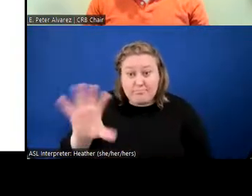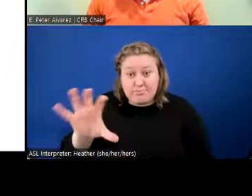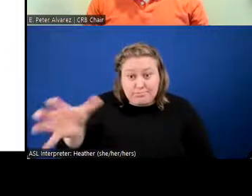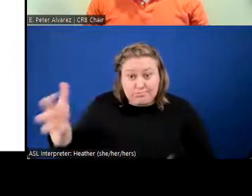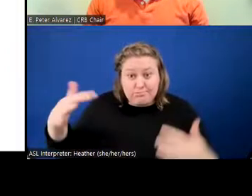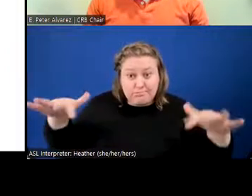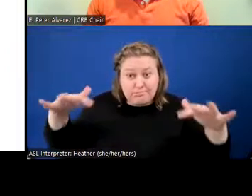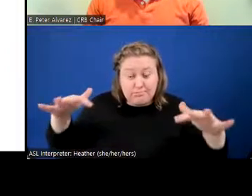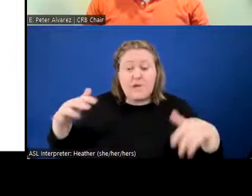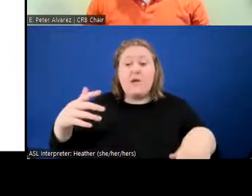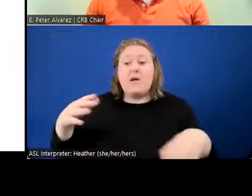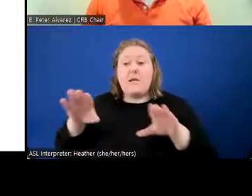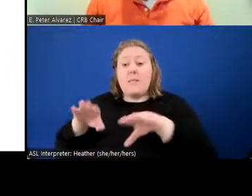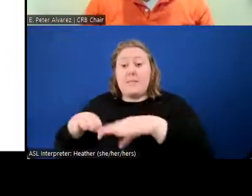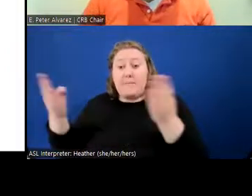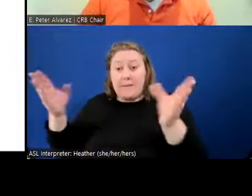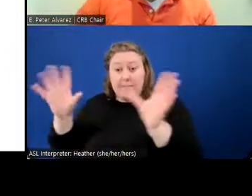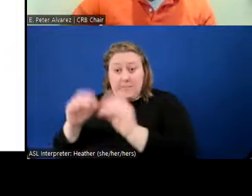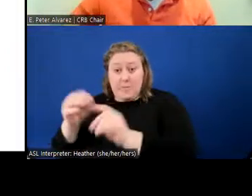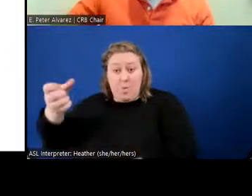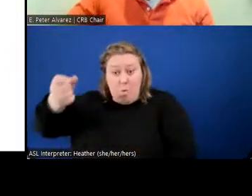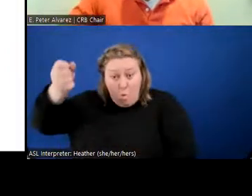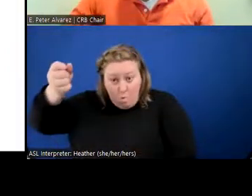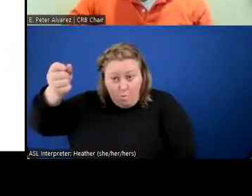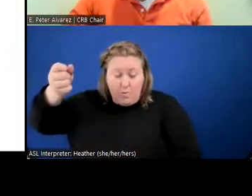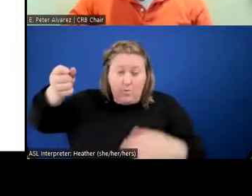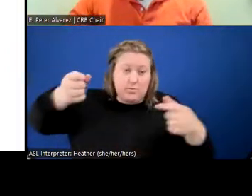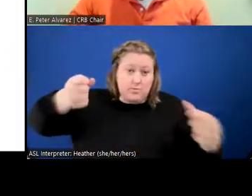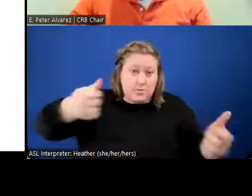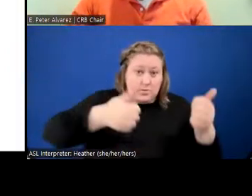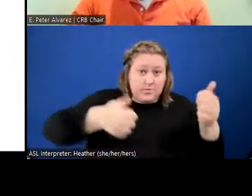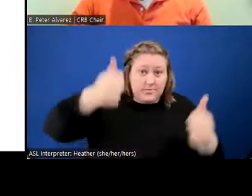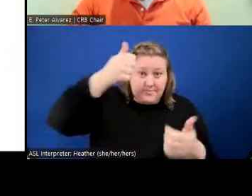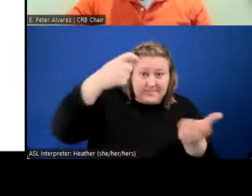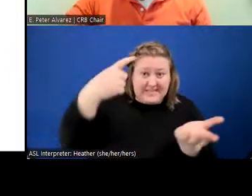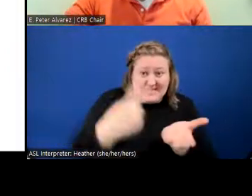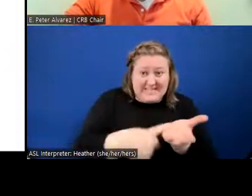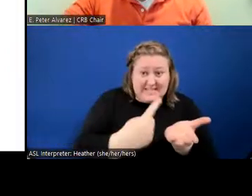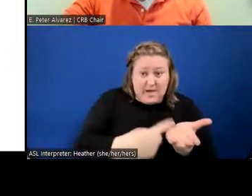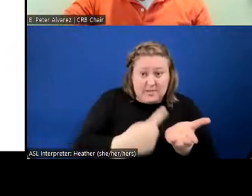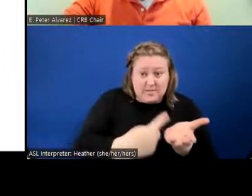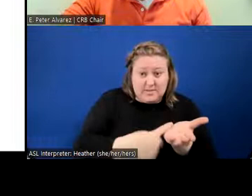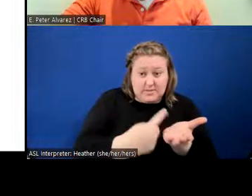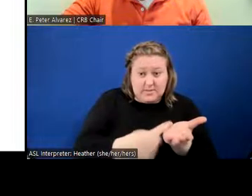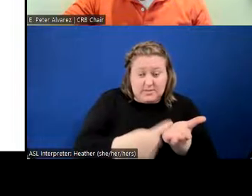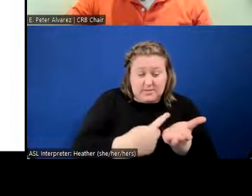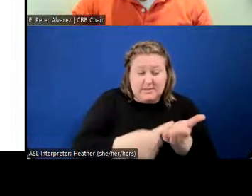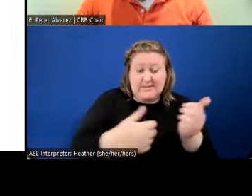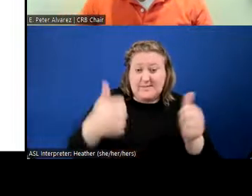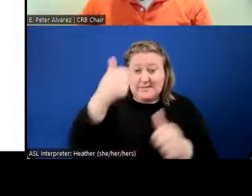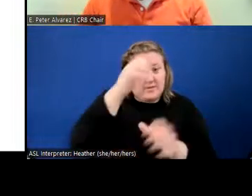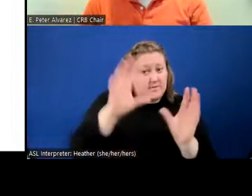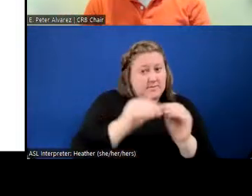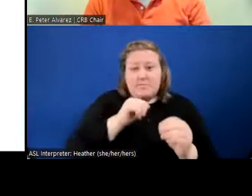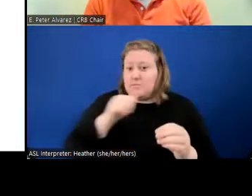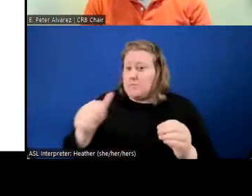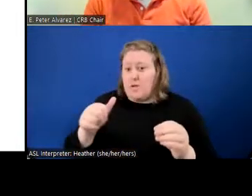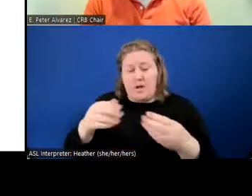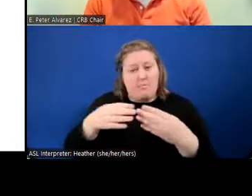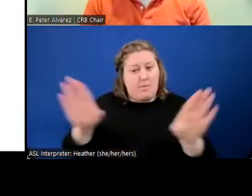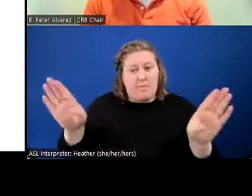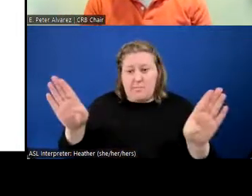hold while the civilian review board discusses in executive session, which is not open to the public,